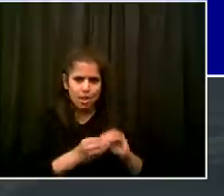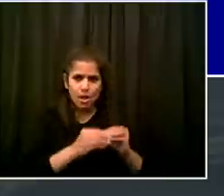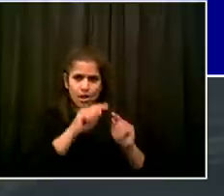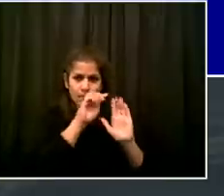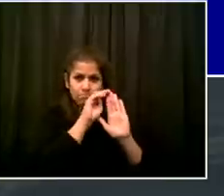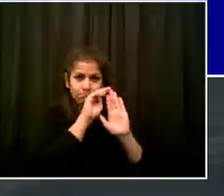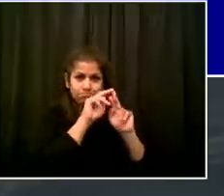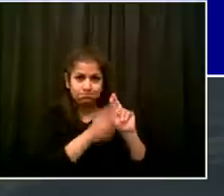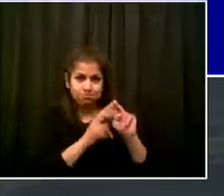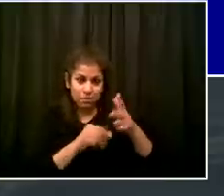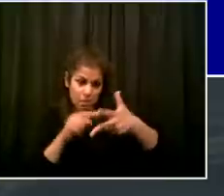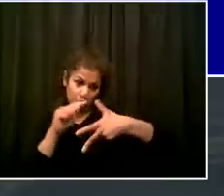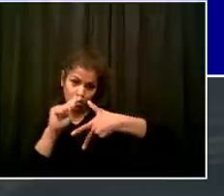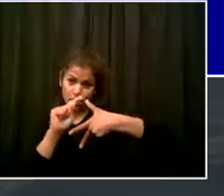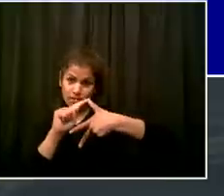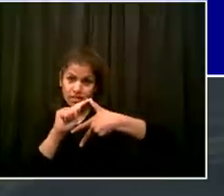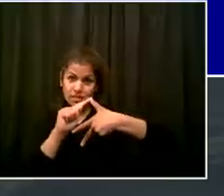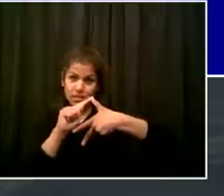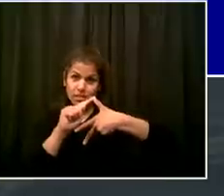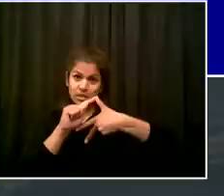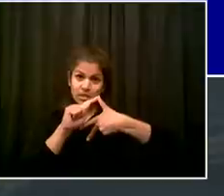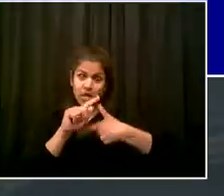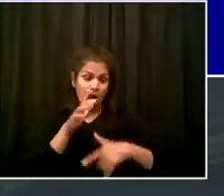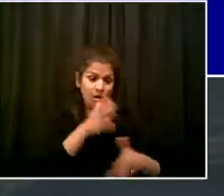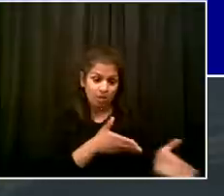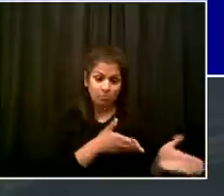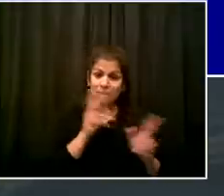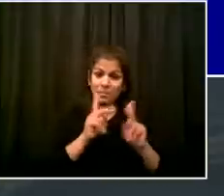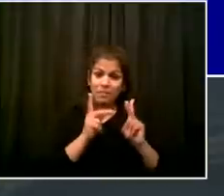people admitted to hospitals for suspected COVID-19.